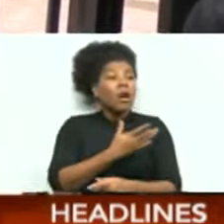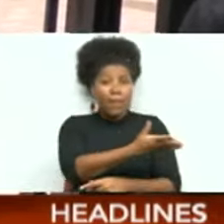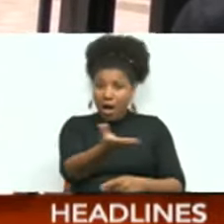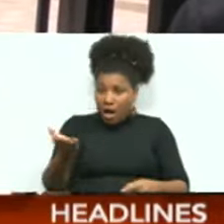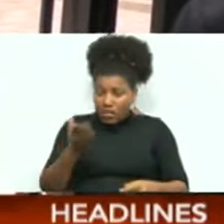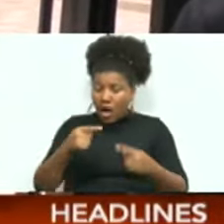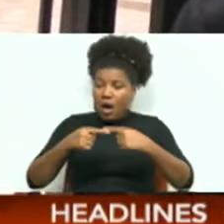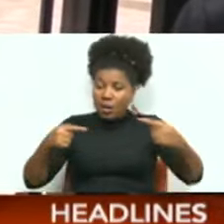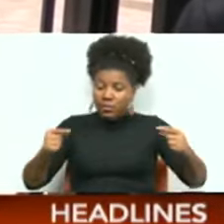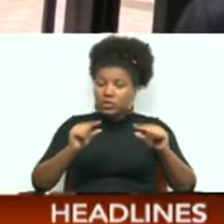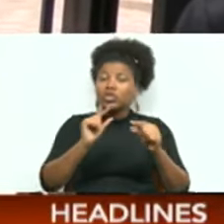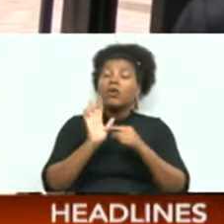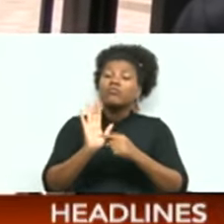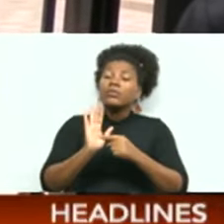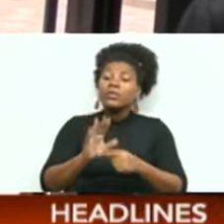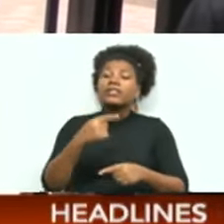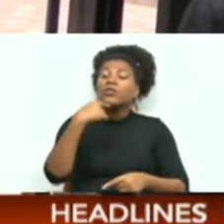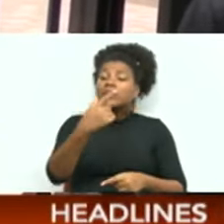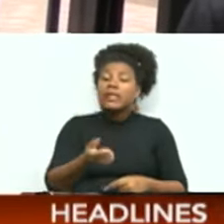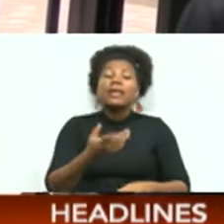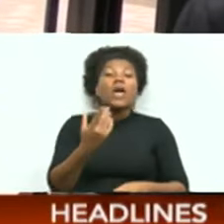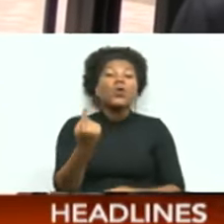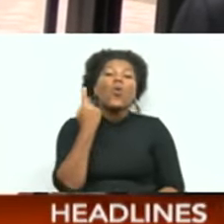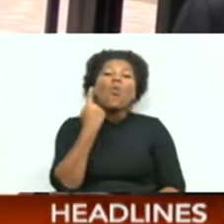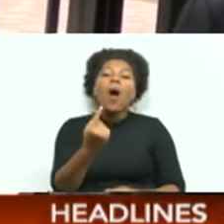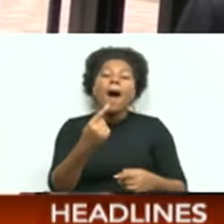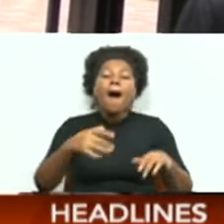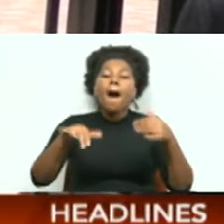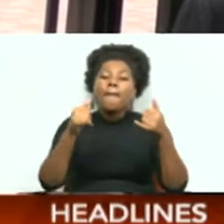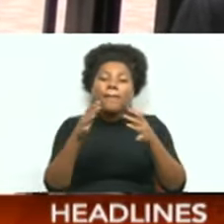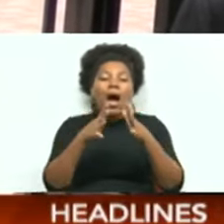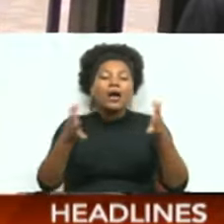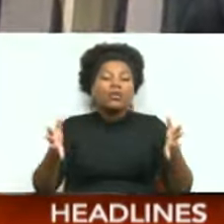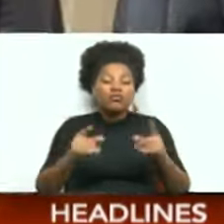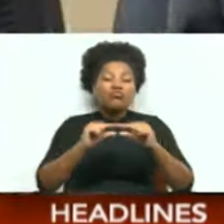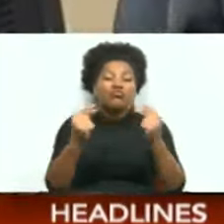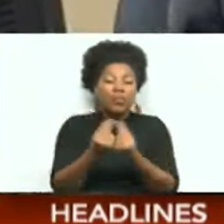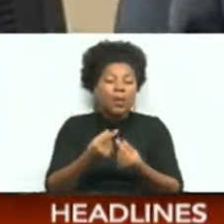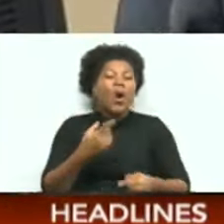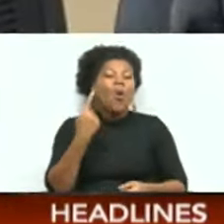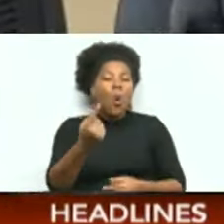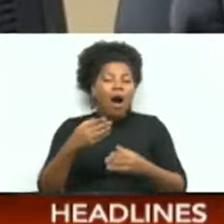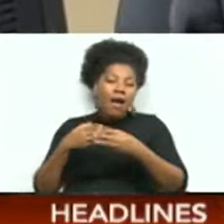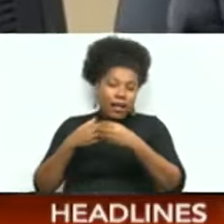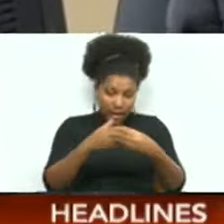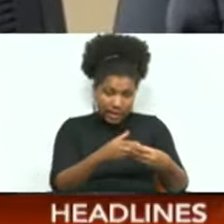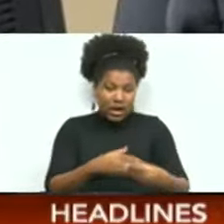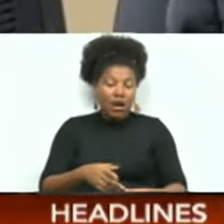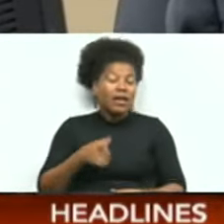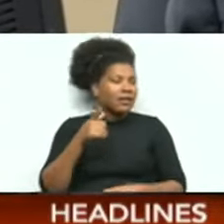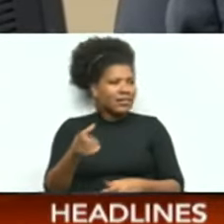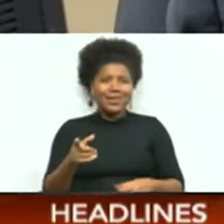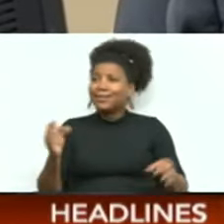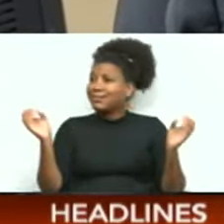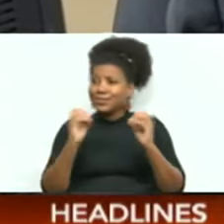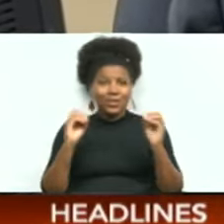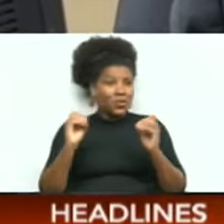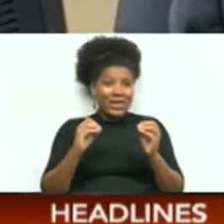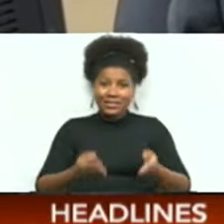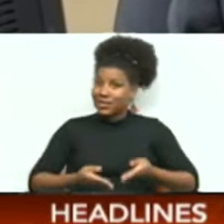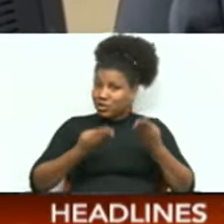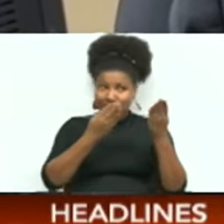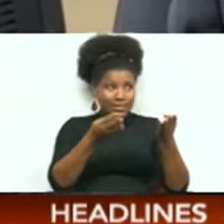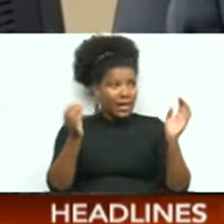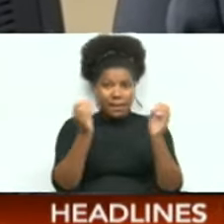MPs who are stating that there's only one party and one leader. According to him, he in no way suggested there should be